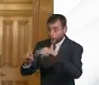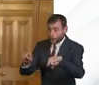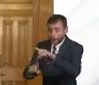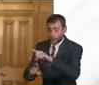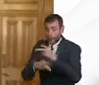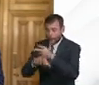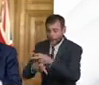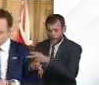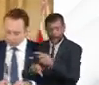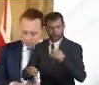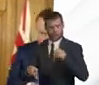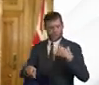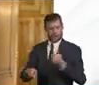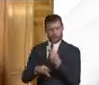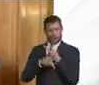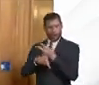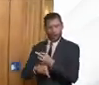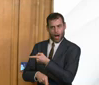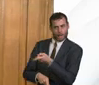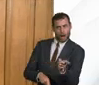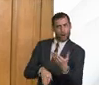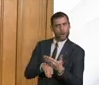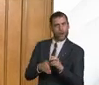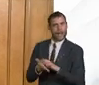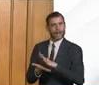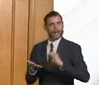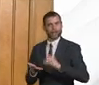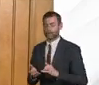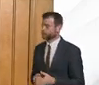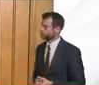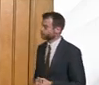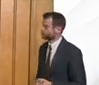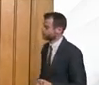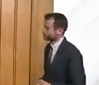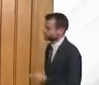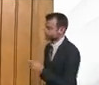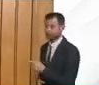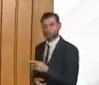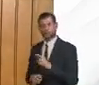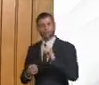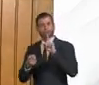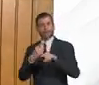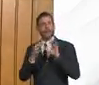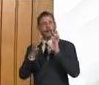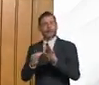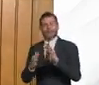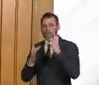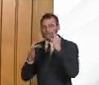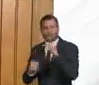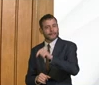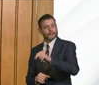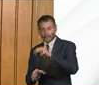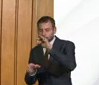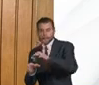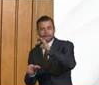jenny yes so i was just going to add a little bit more on the the testing and i don't know if um stephen wants to as well um